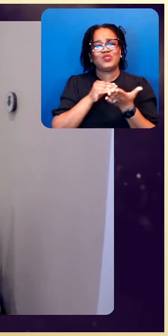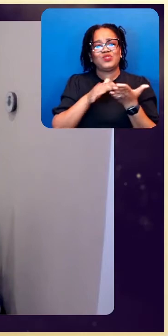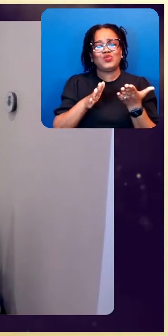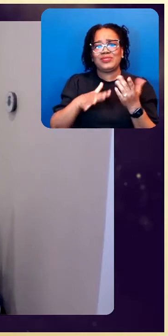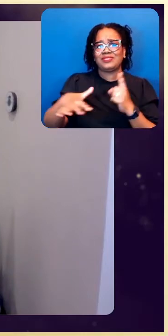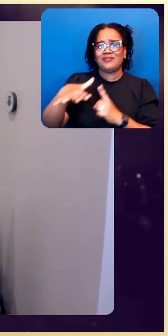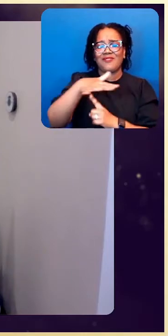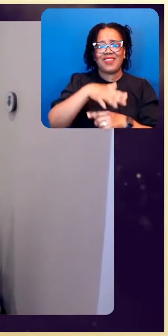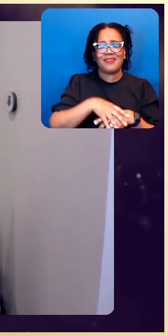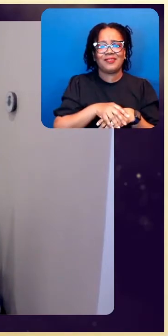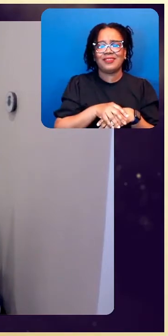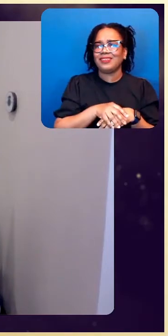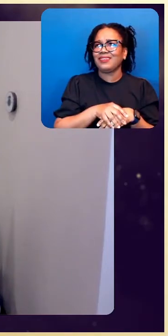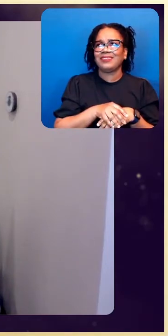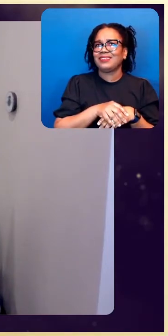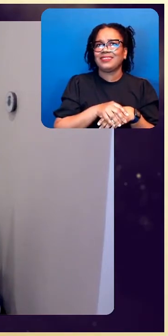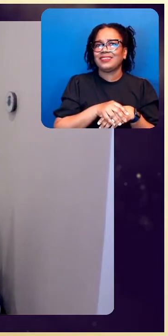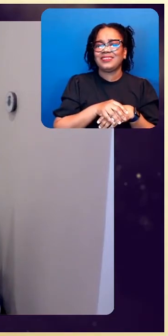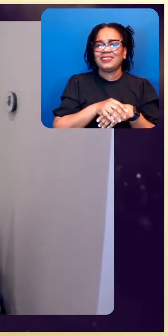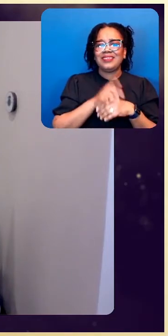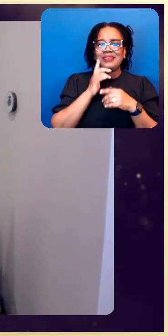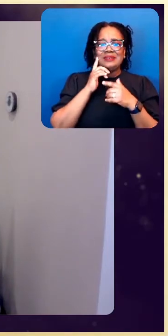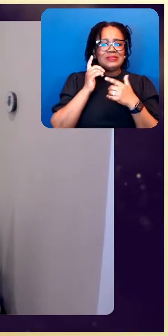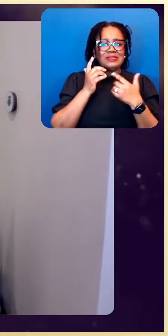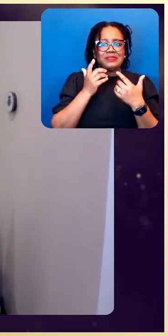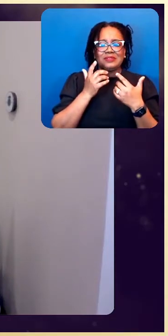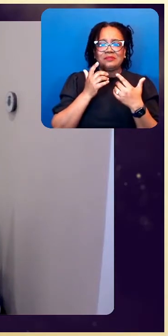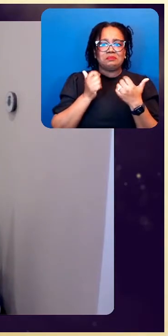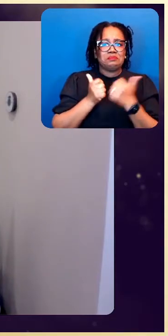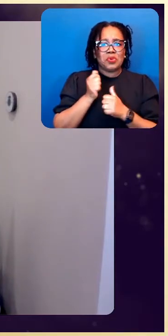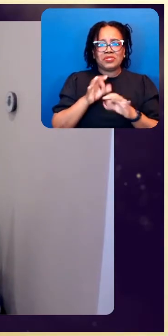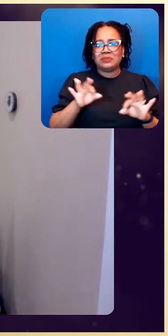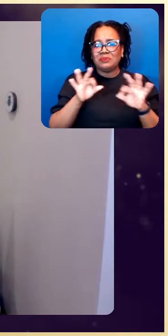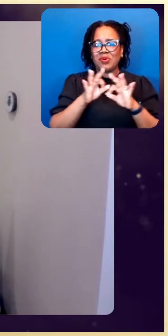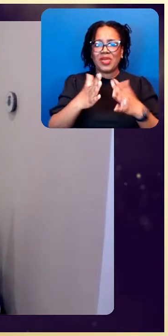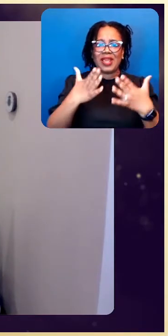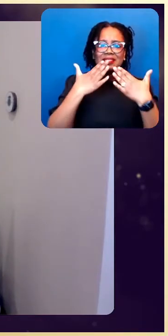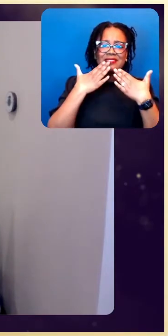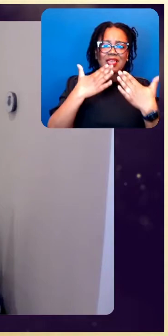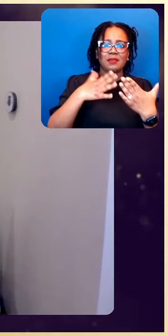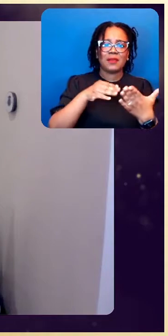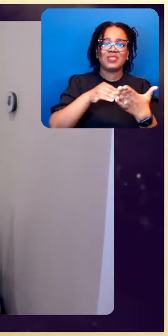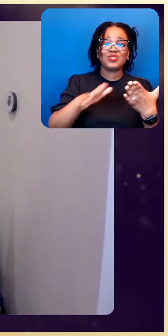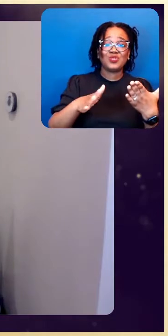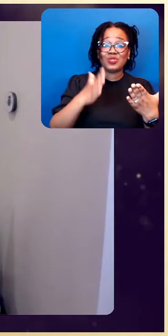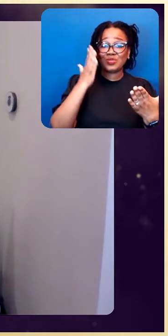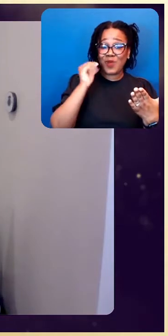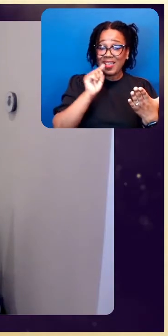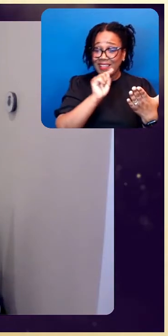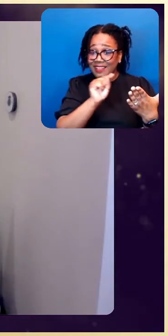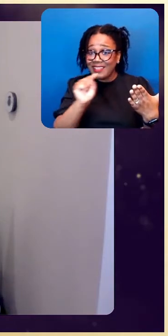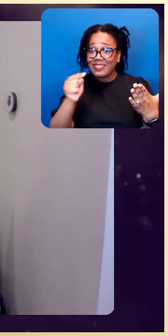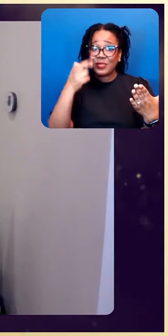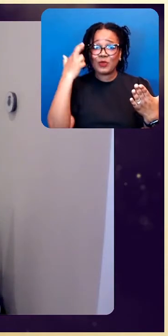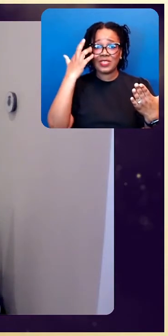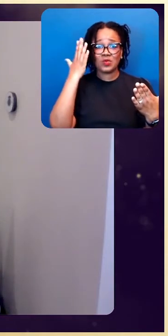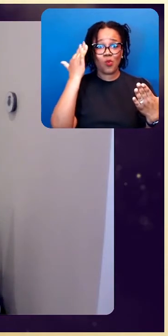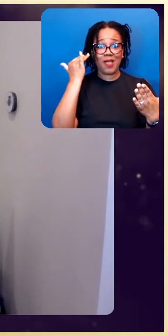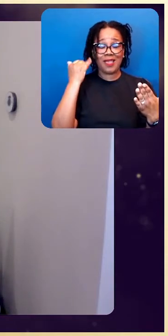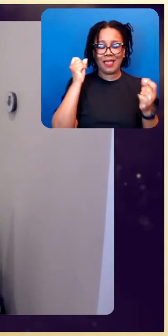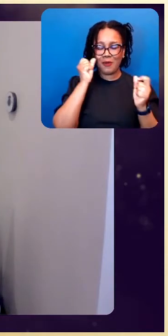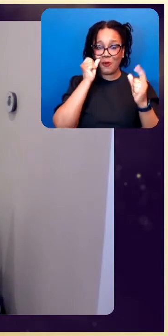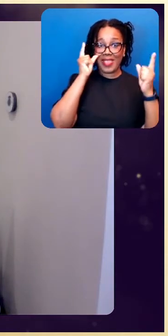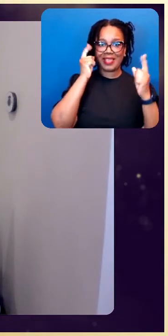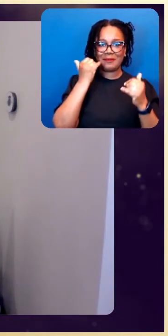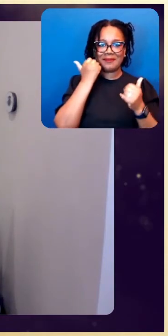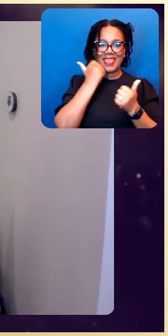My biggest thanks goes tonight to my students. They are the reason I get up every day and go to work, and they learn from each